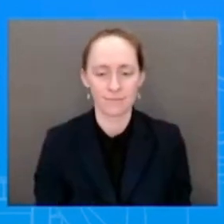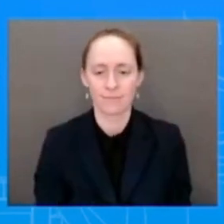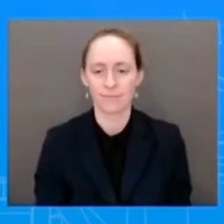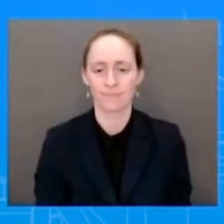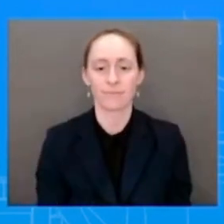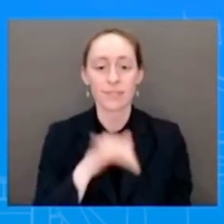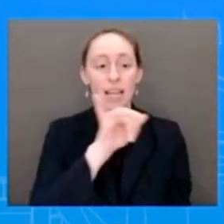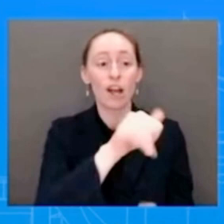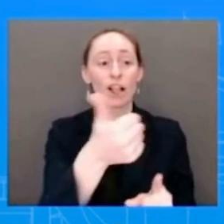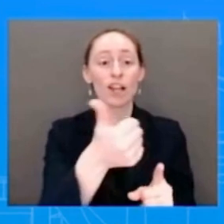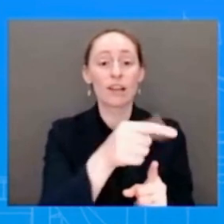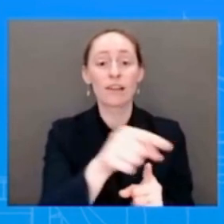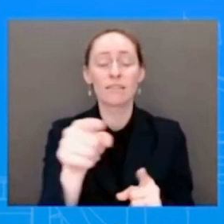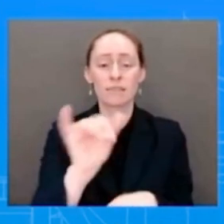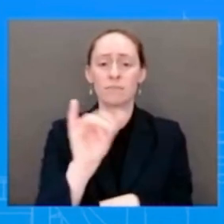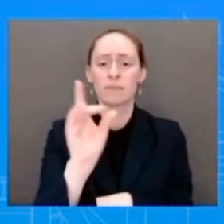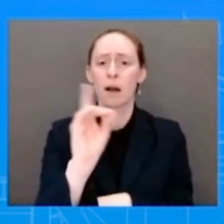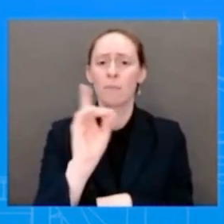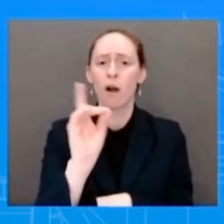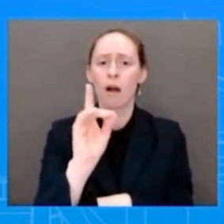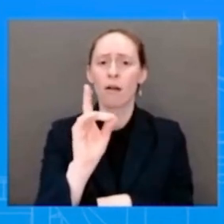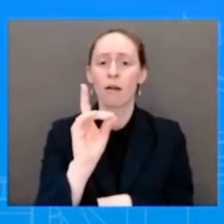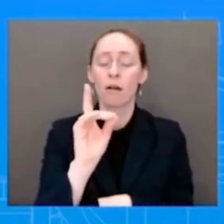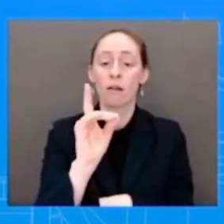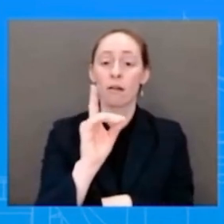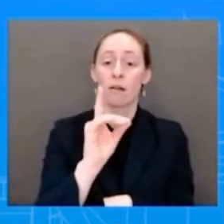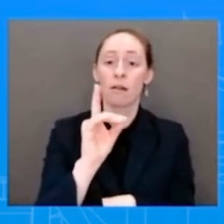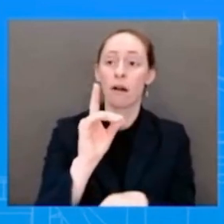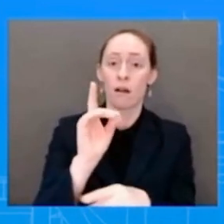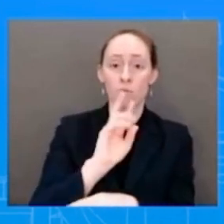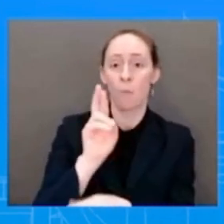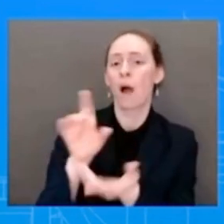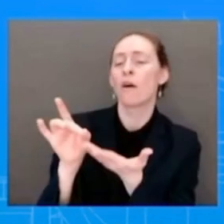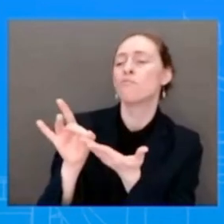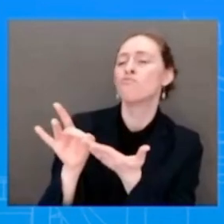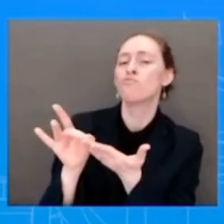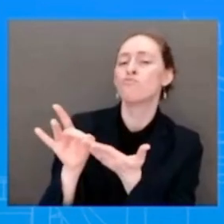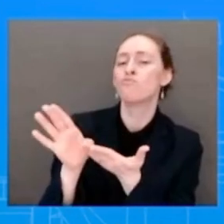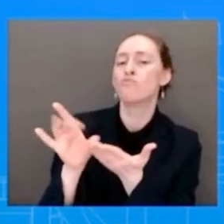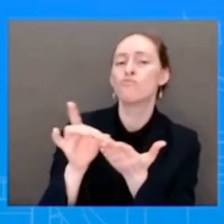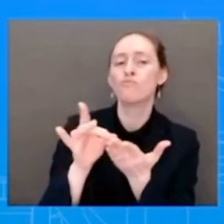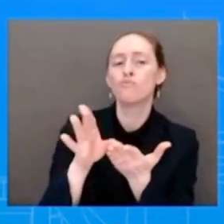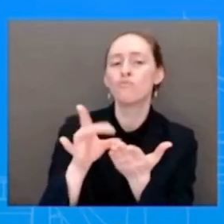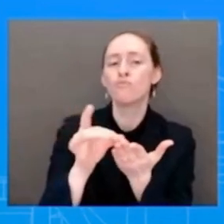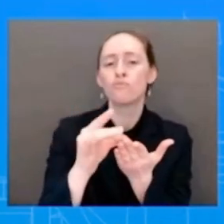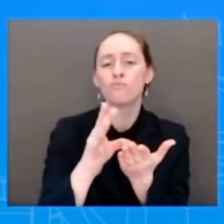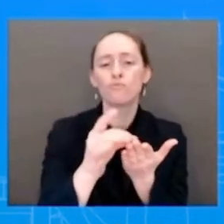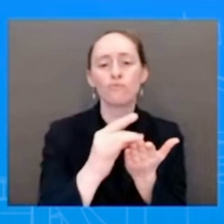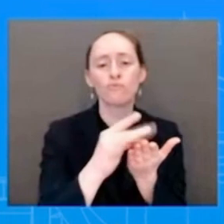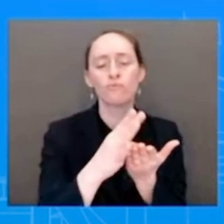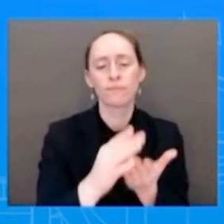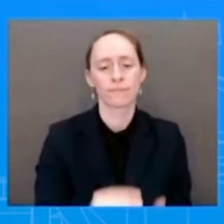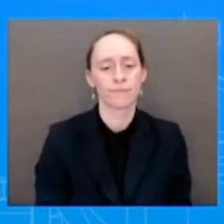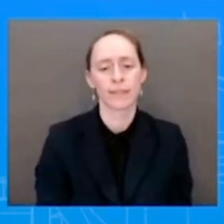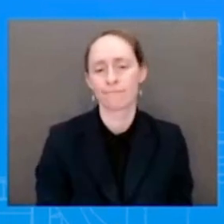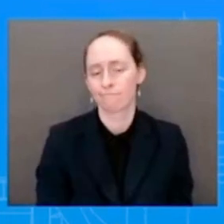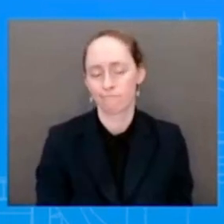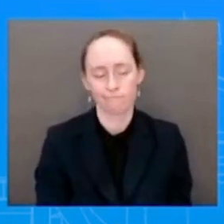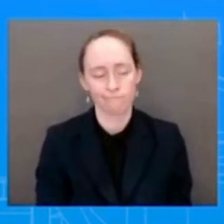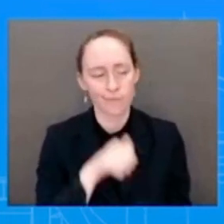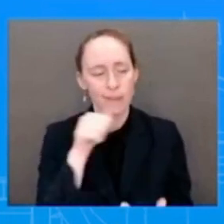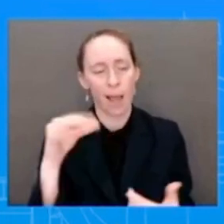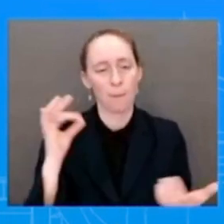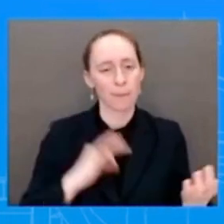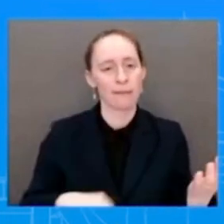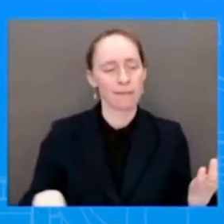in recent weeks, and it is a disservice to the American people. If I can ask you about the CBC meeting that's happening this afternoon as well. We heard